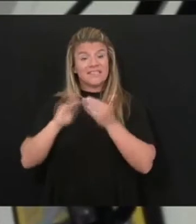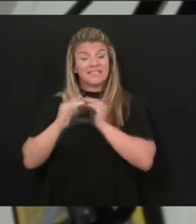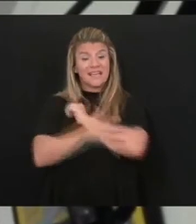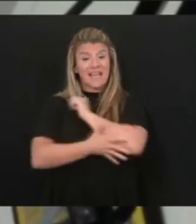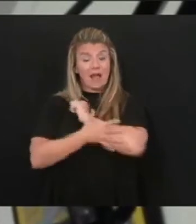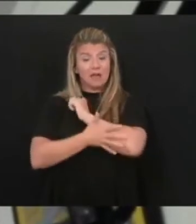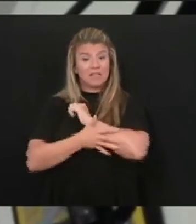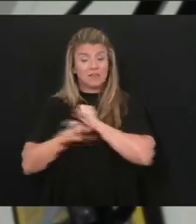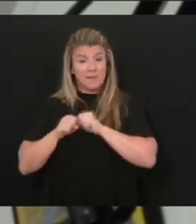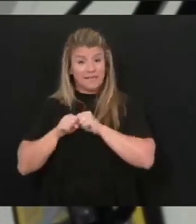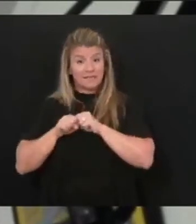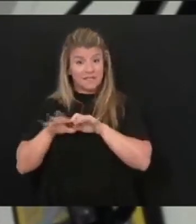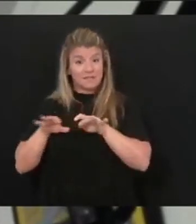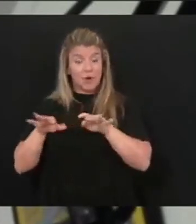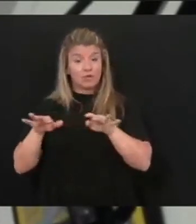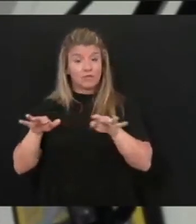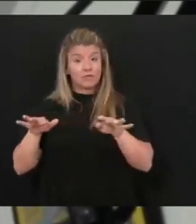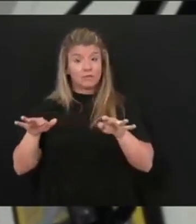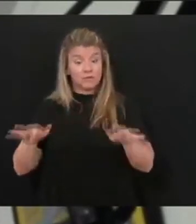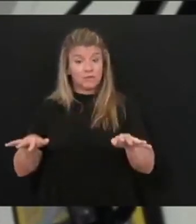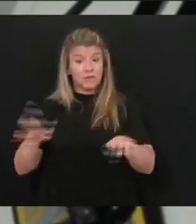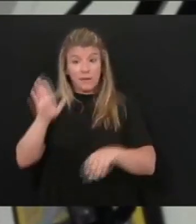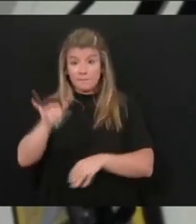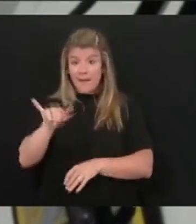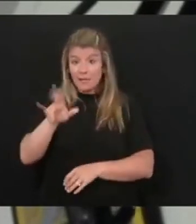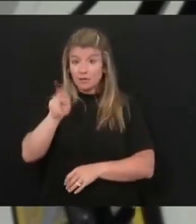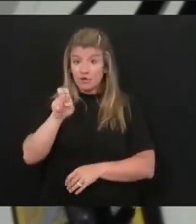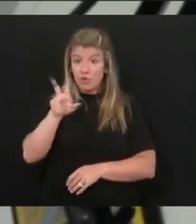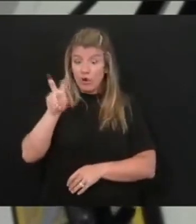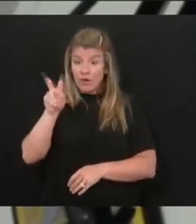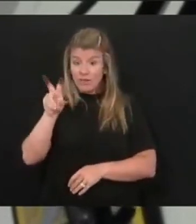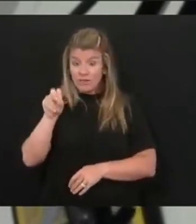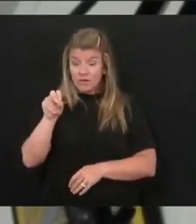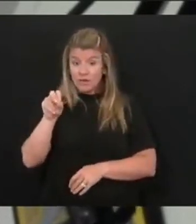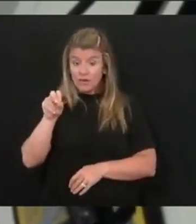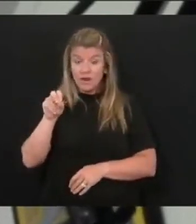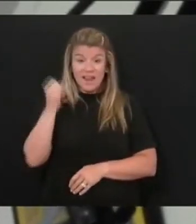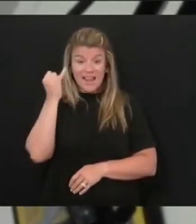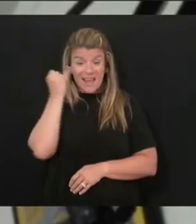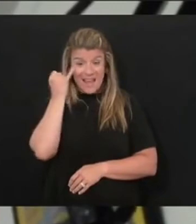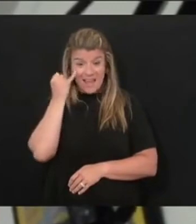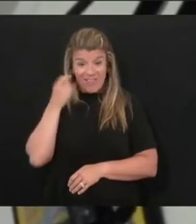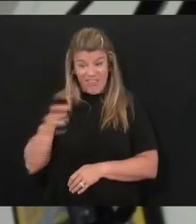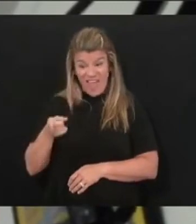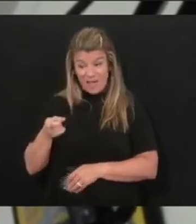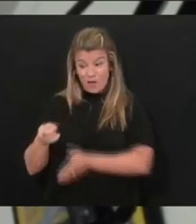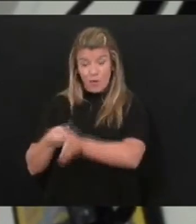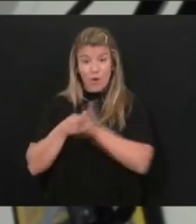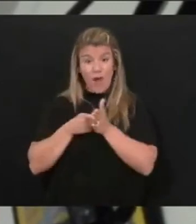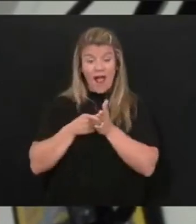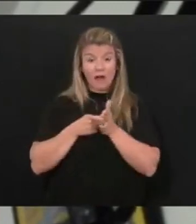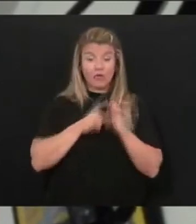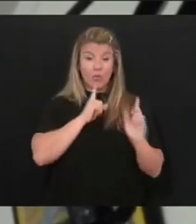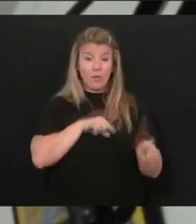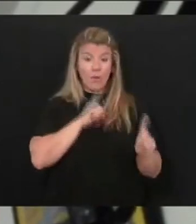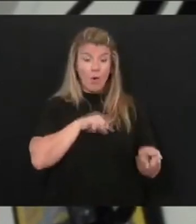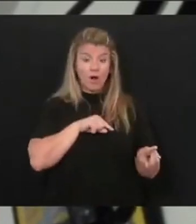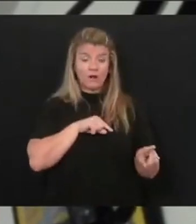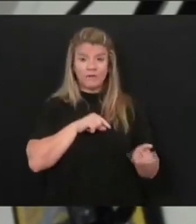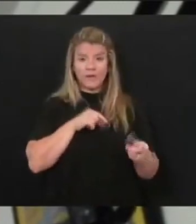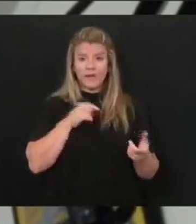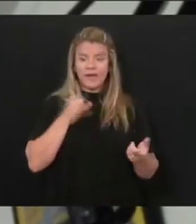by June 30th. And it requires a report if a city can't do that.